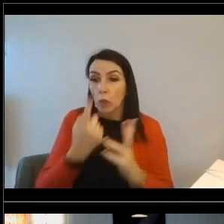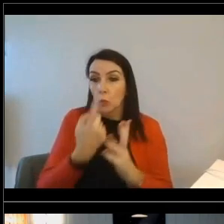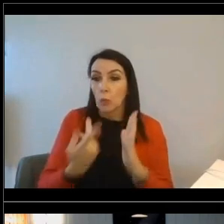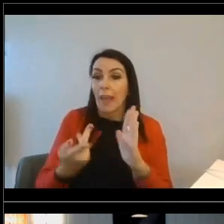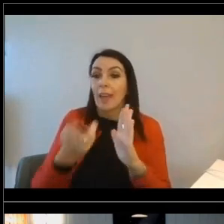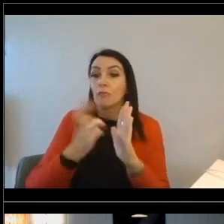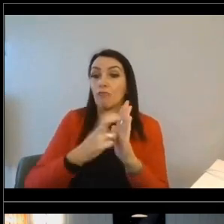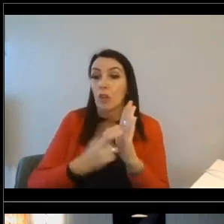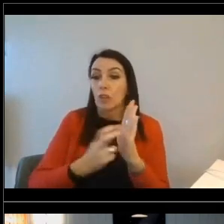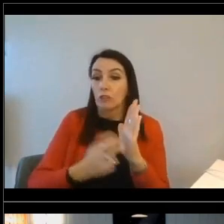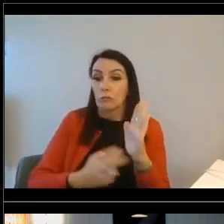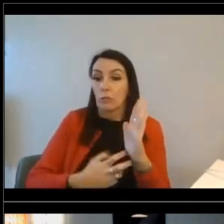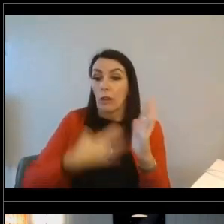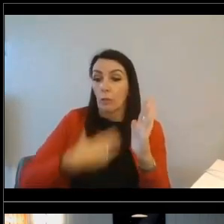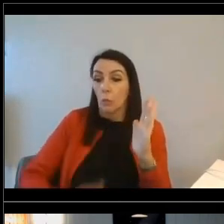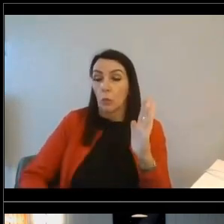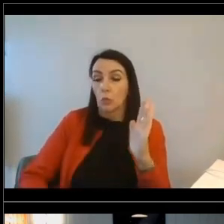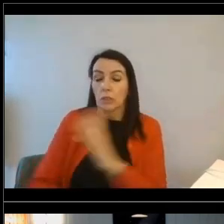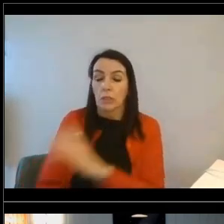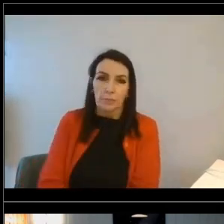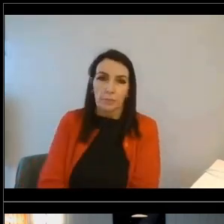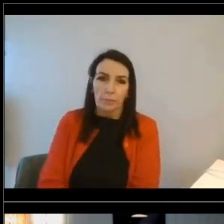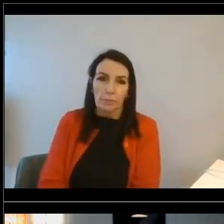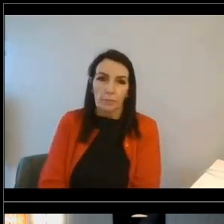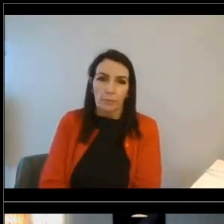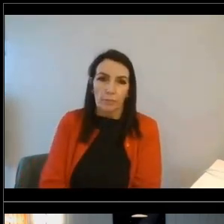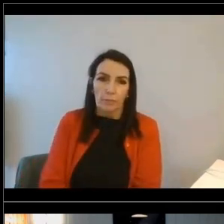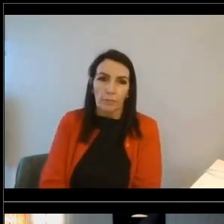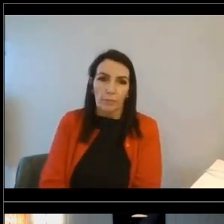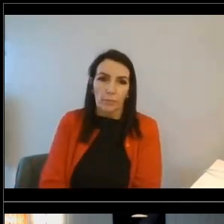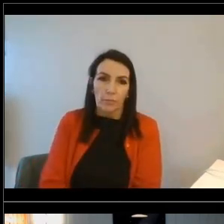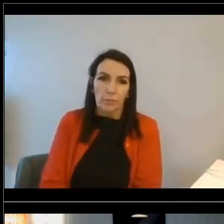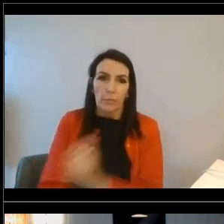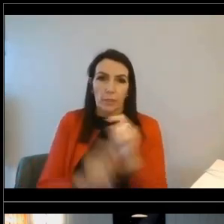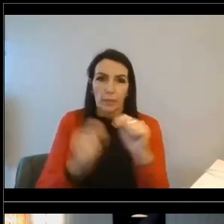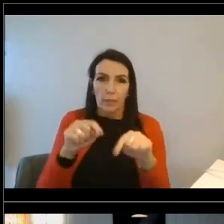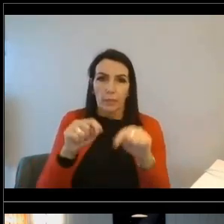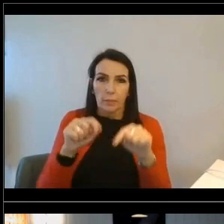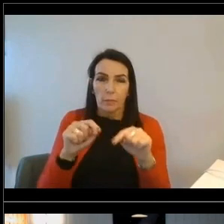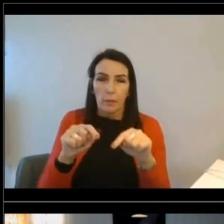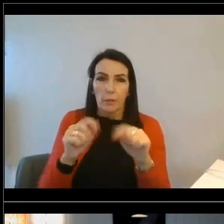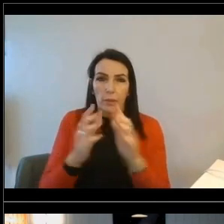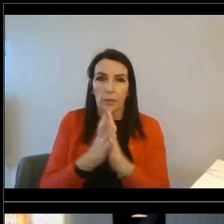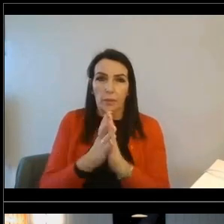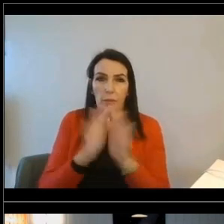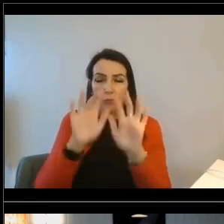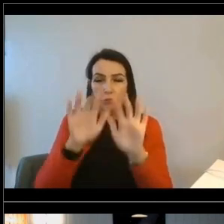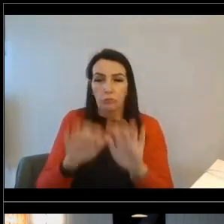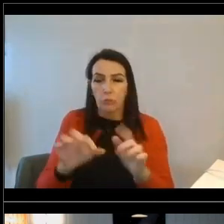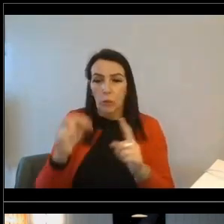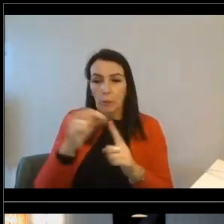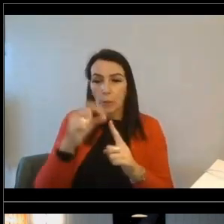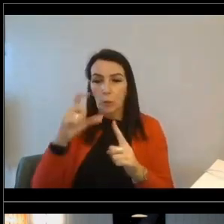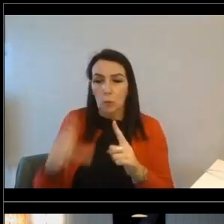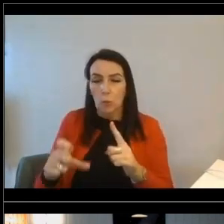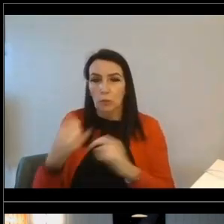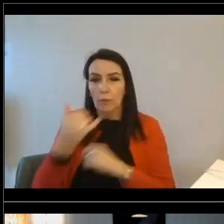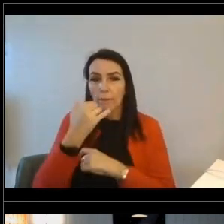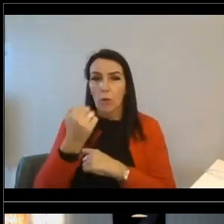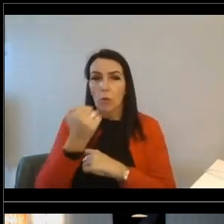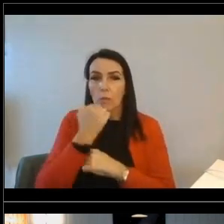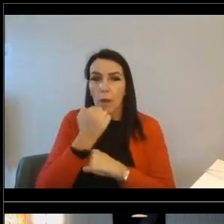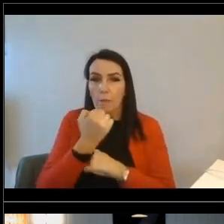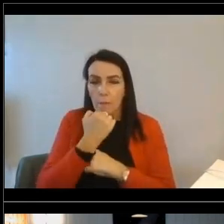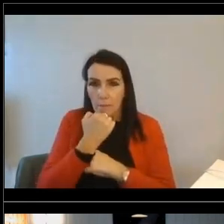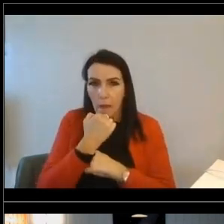option that you could enforce registration at a later point. But at this front end, the customer has entered the postcode home number and we found